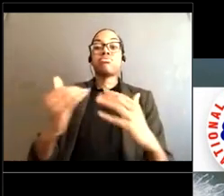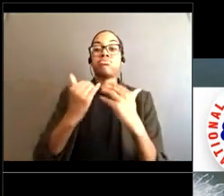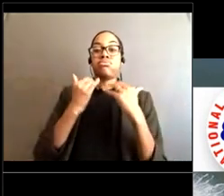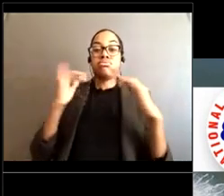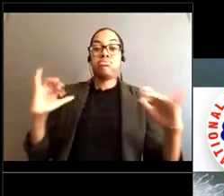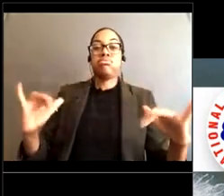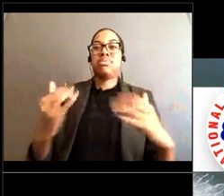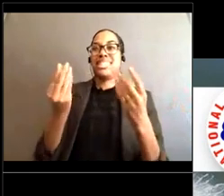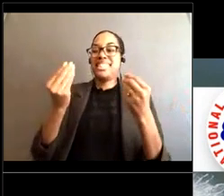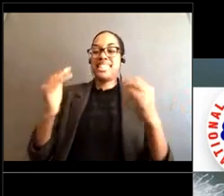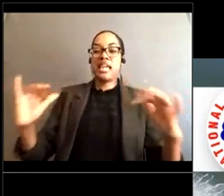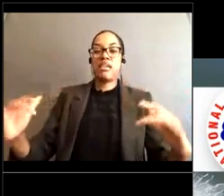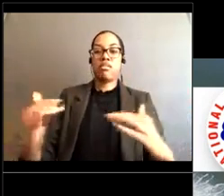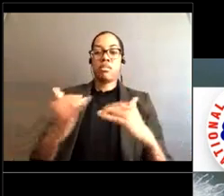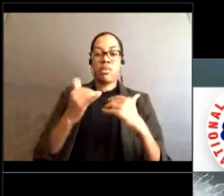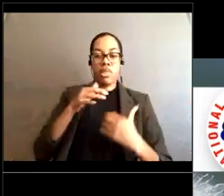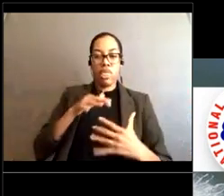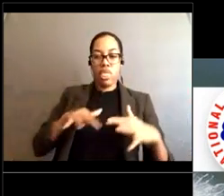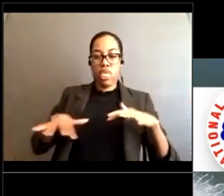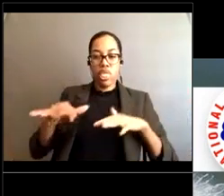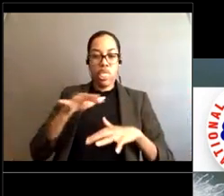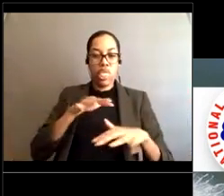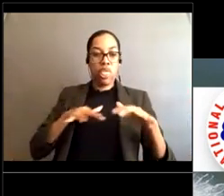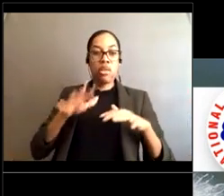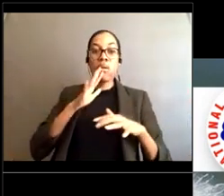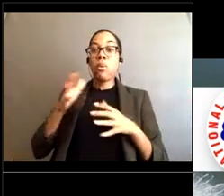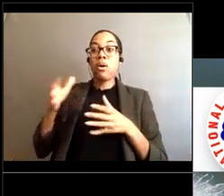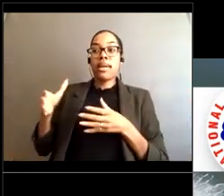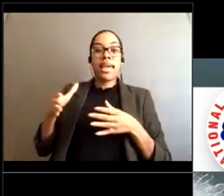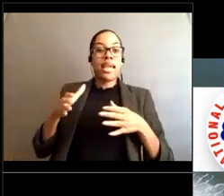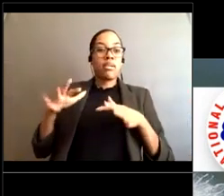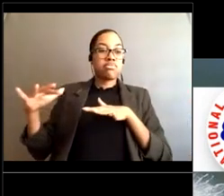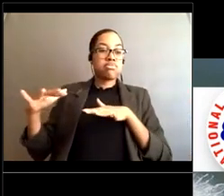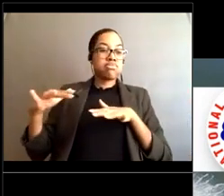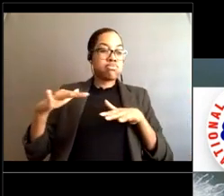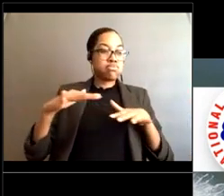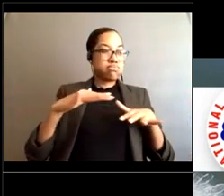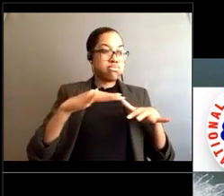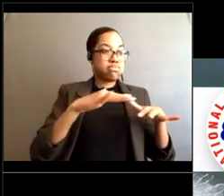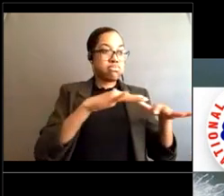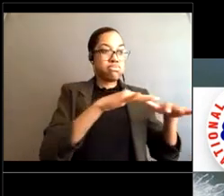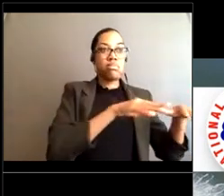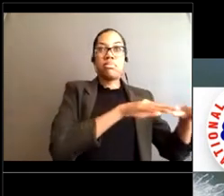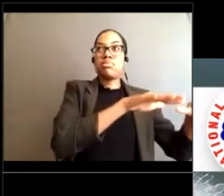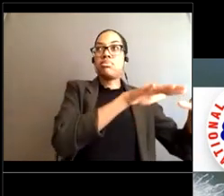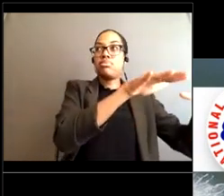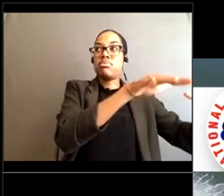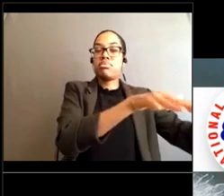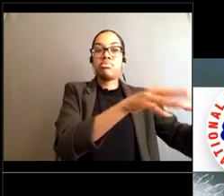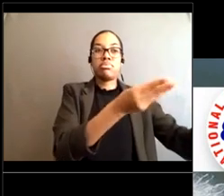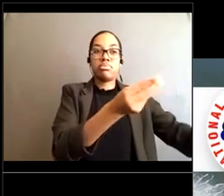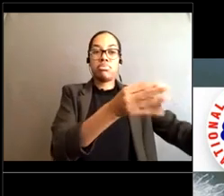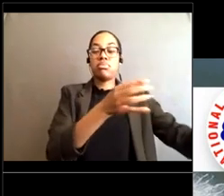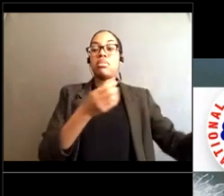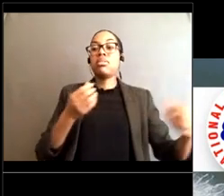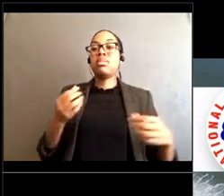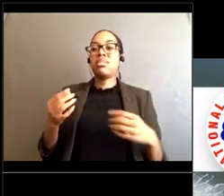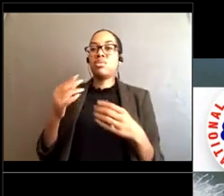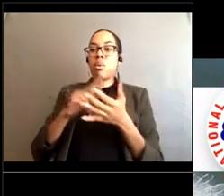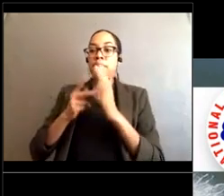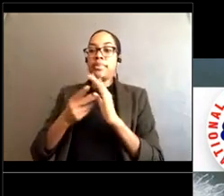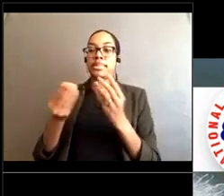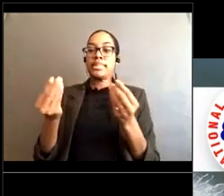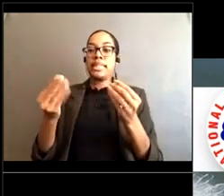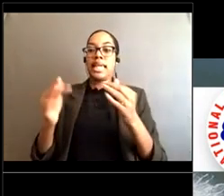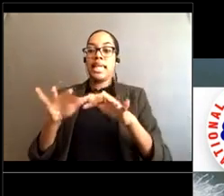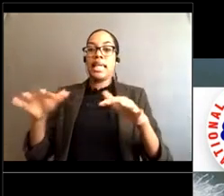weather systems move through sometimes big storms can carry and erode sand from the beach and deposit it farther offshore And when it